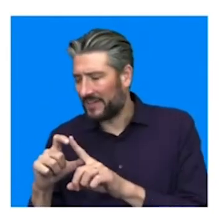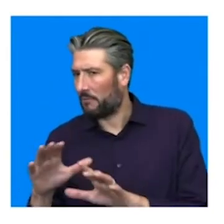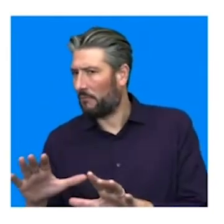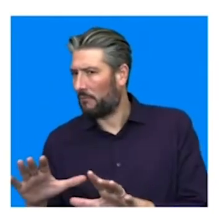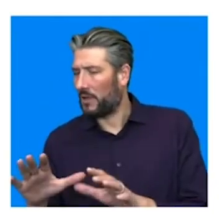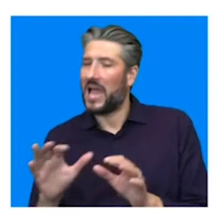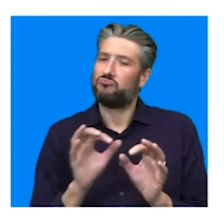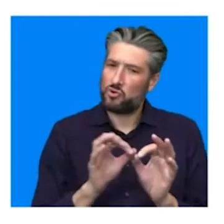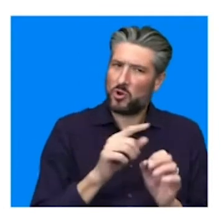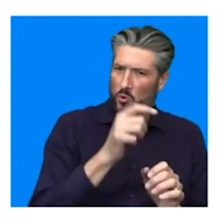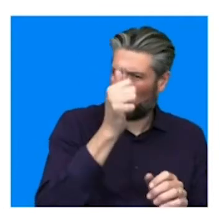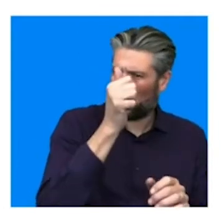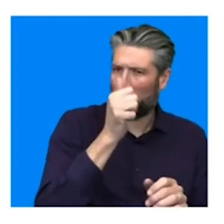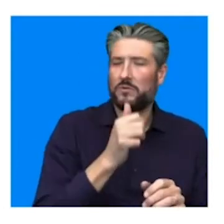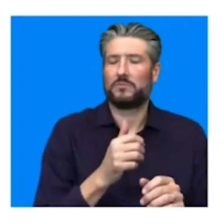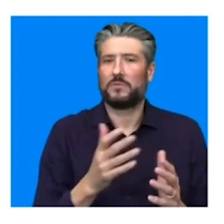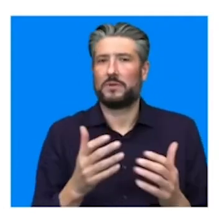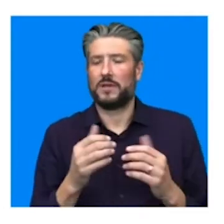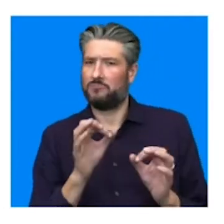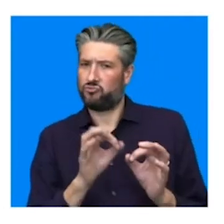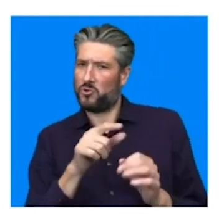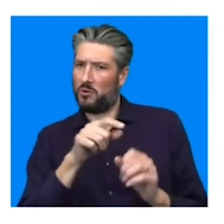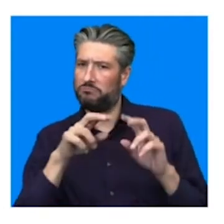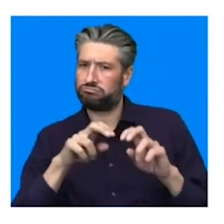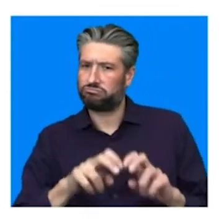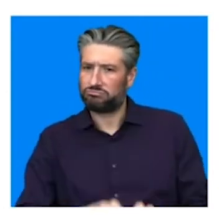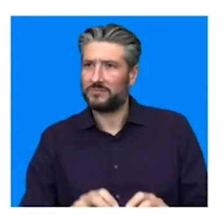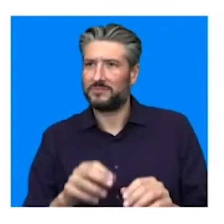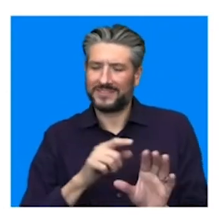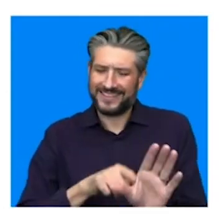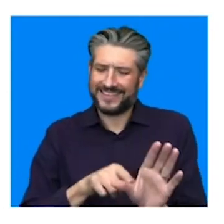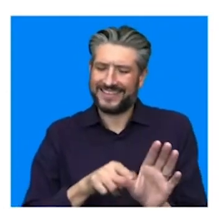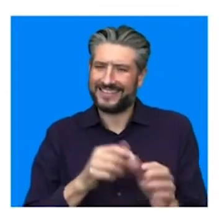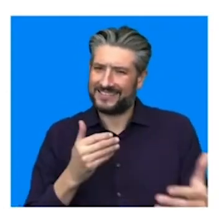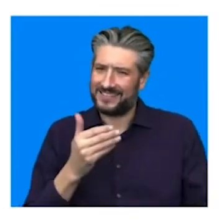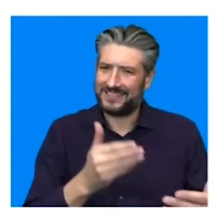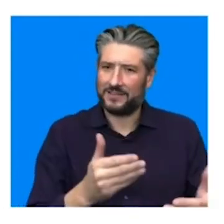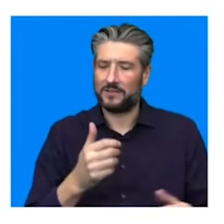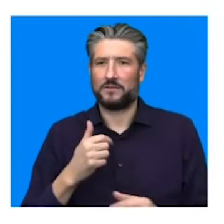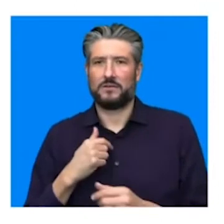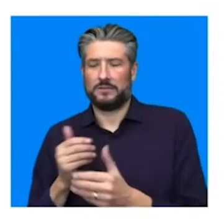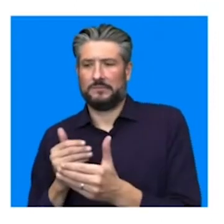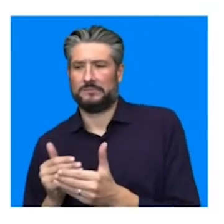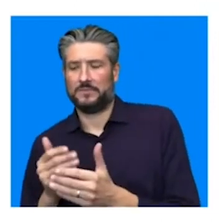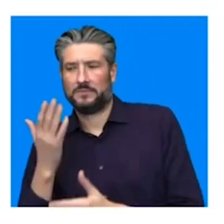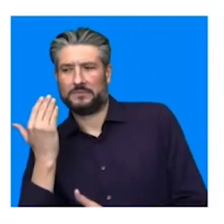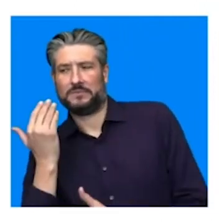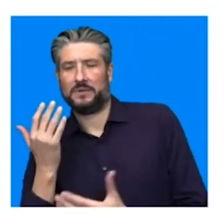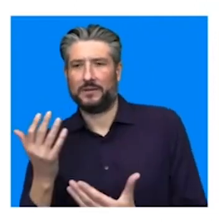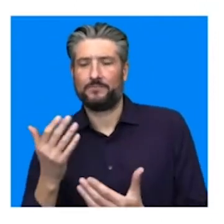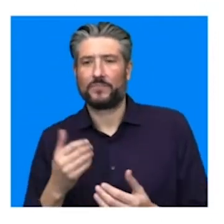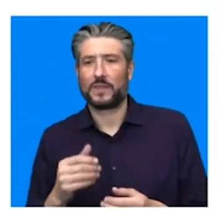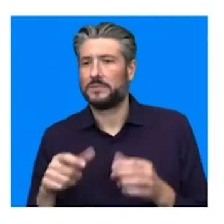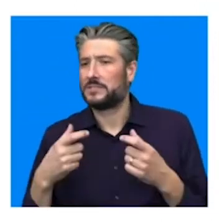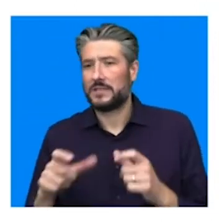Who's been who's been researching this for, you know, many, many more years than we have. But it's a fascinating